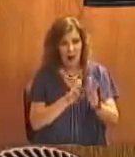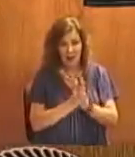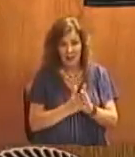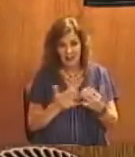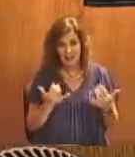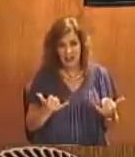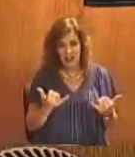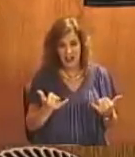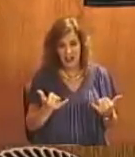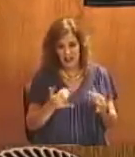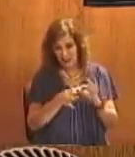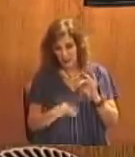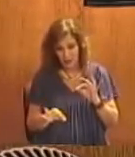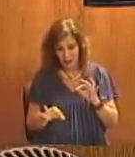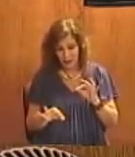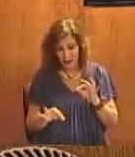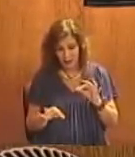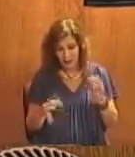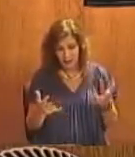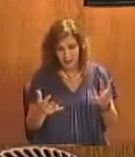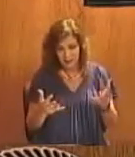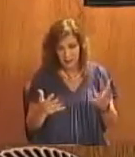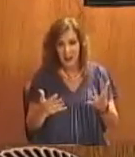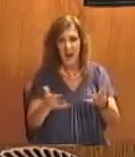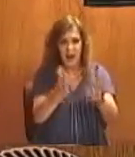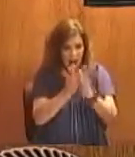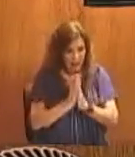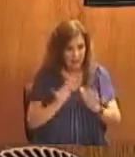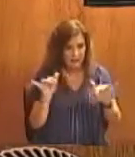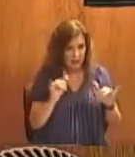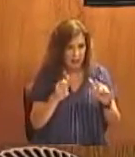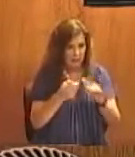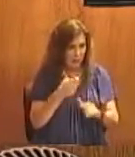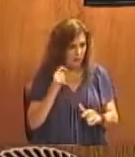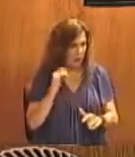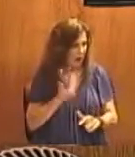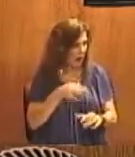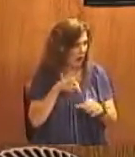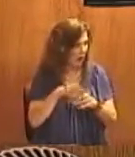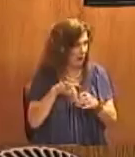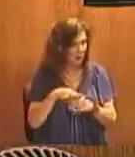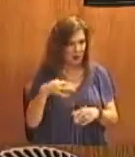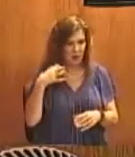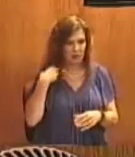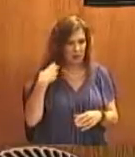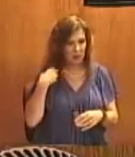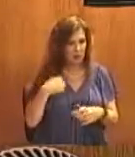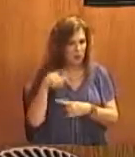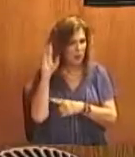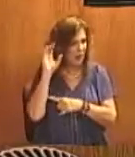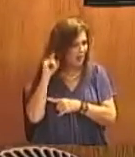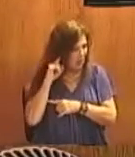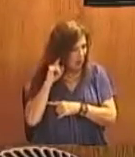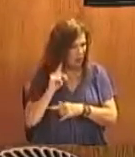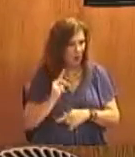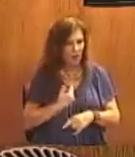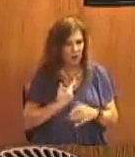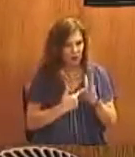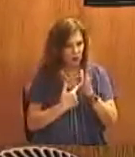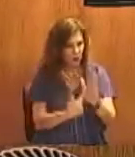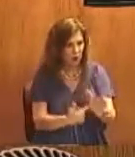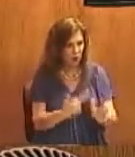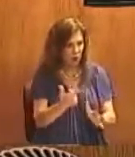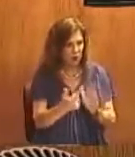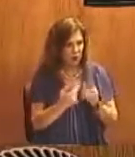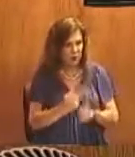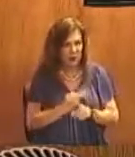simply is that from our elected officials just hear us and just show us that you care just